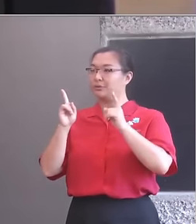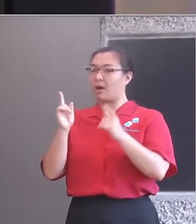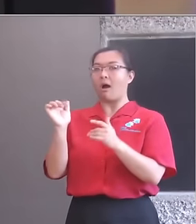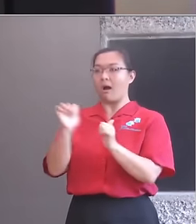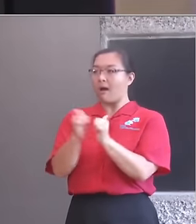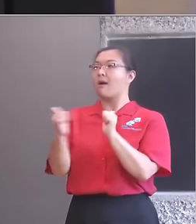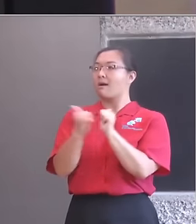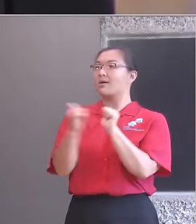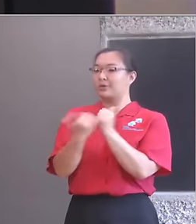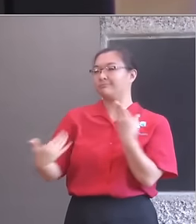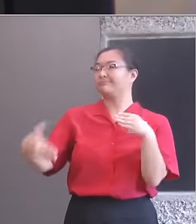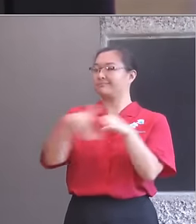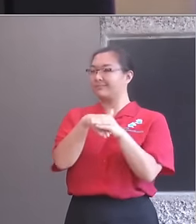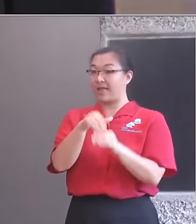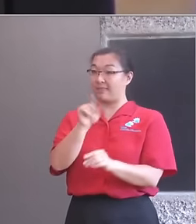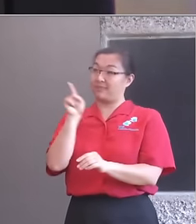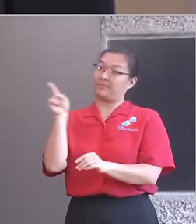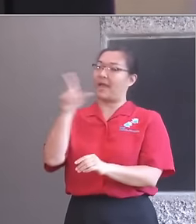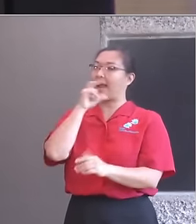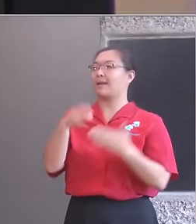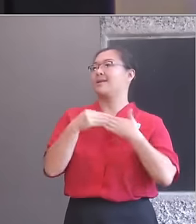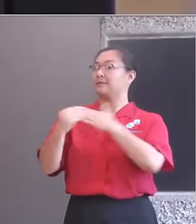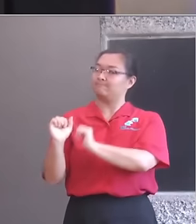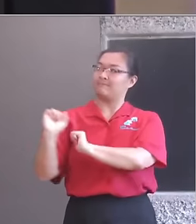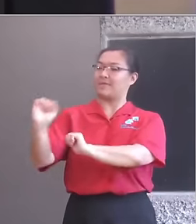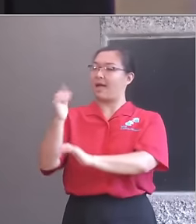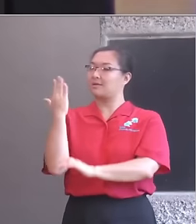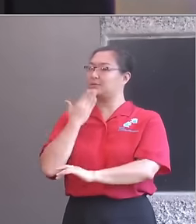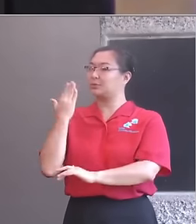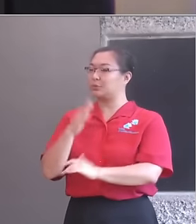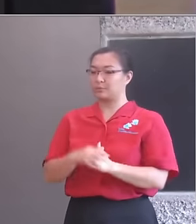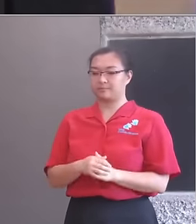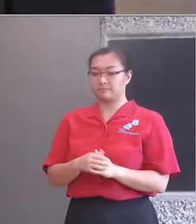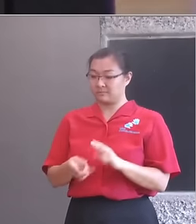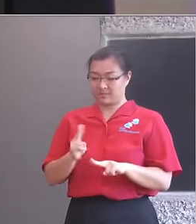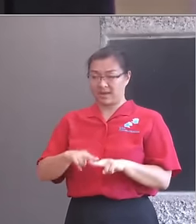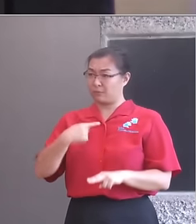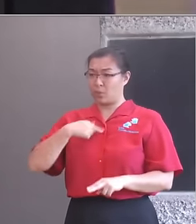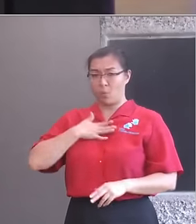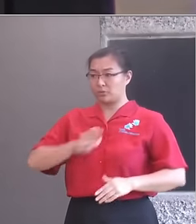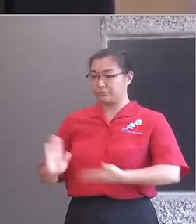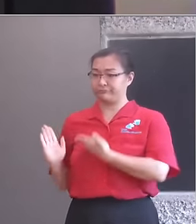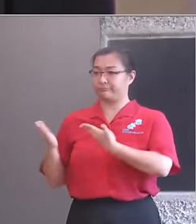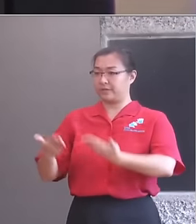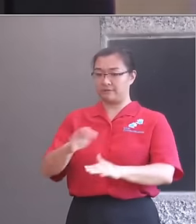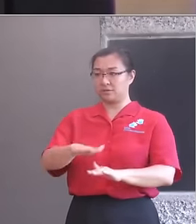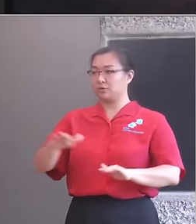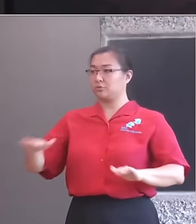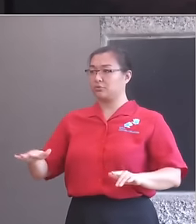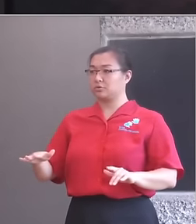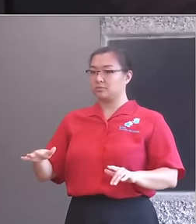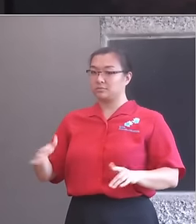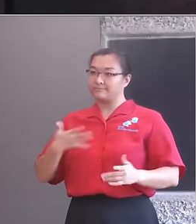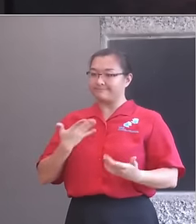education partnerships. It's simply impossible for us to deliver what pupils and schools need without the input of